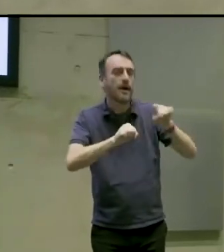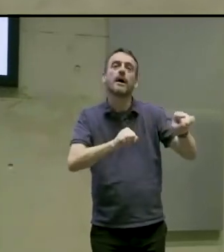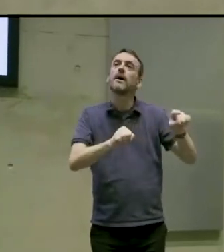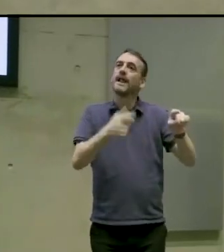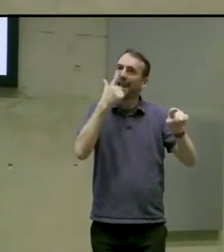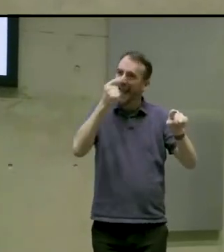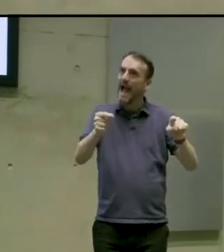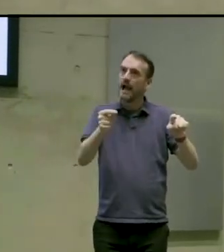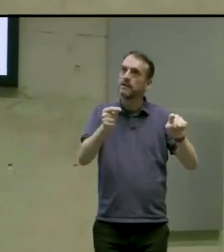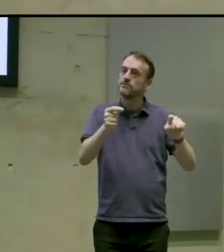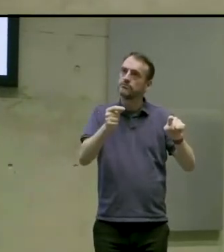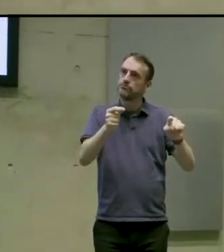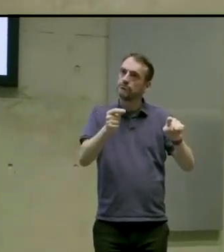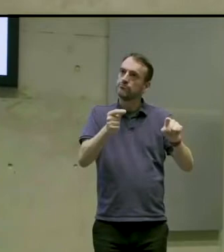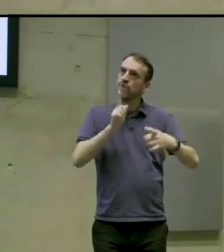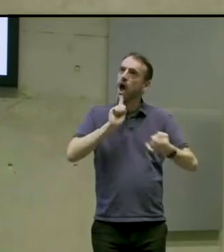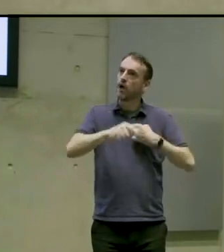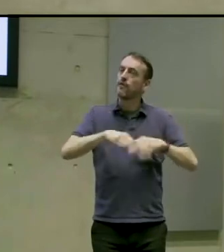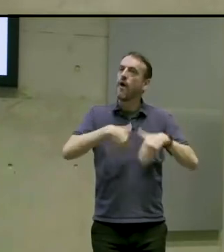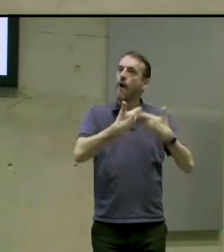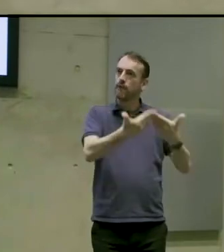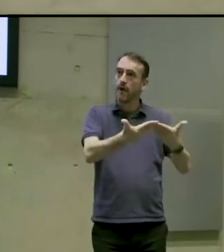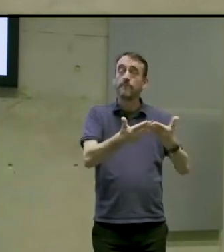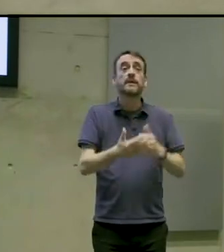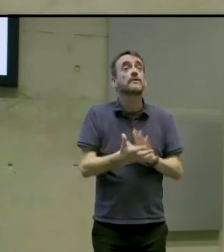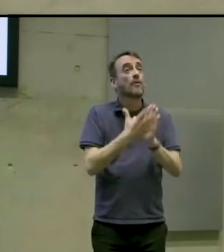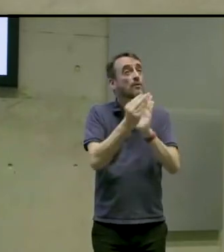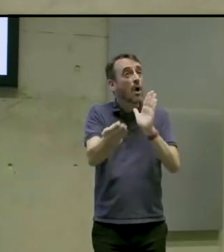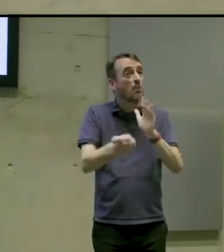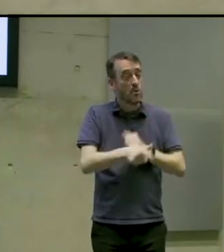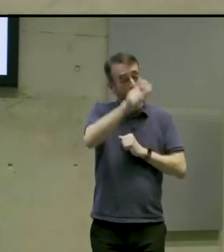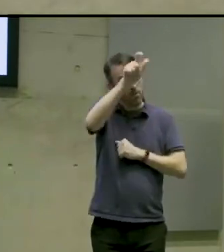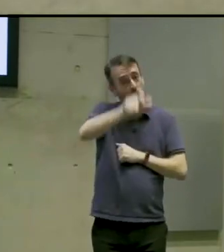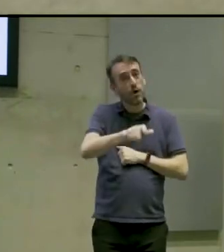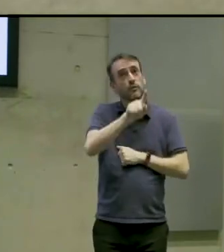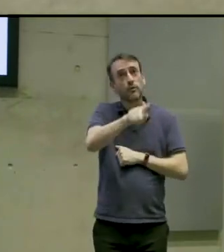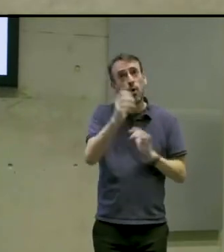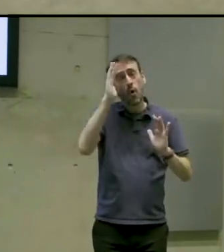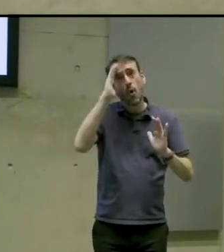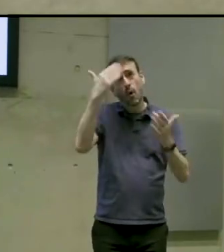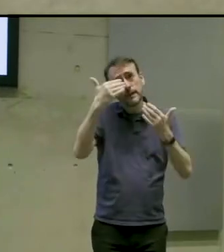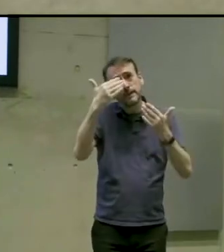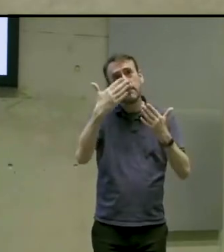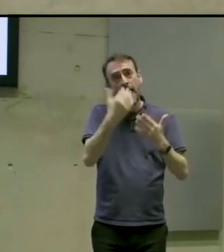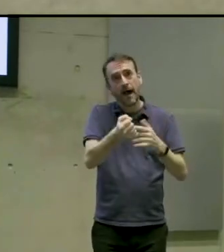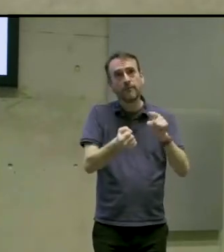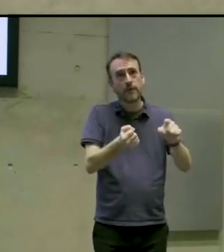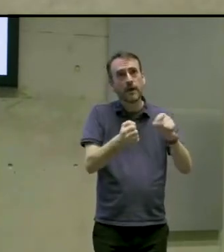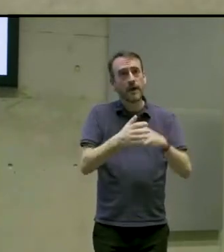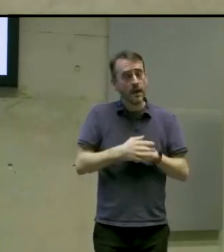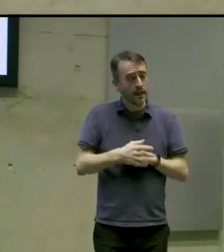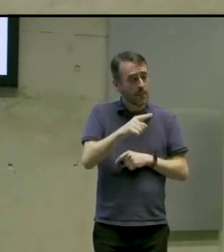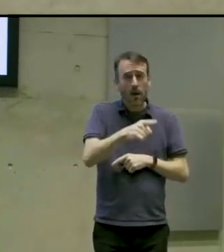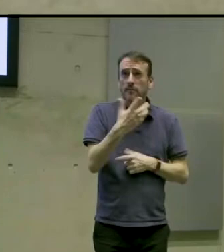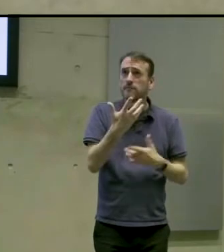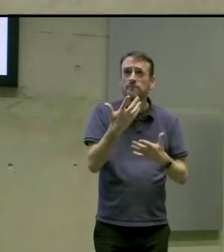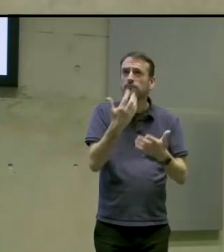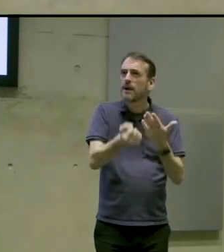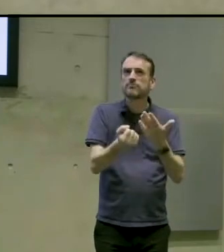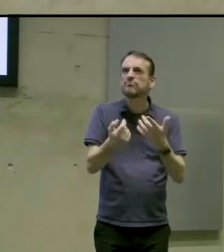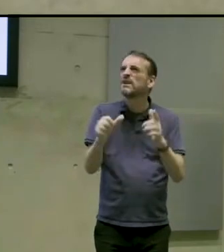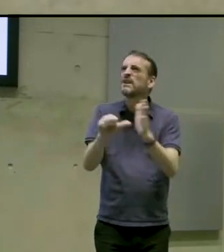To give an example, a player who is autistic may not be able to put two and two quite together the same way as